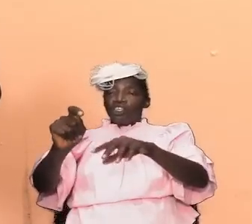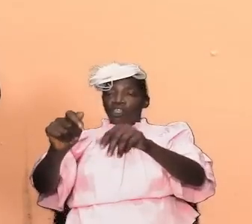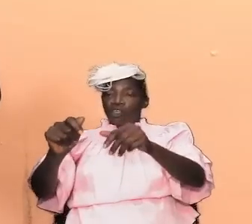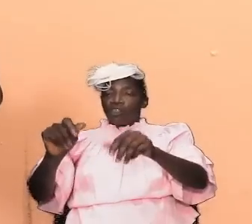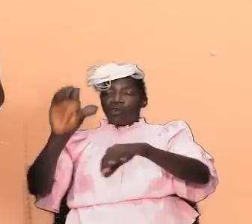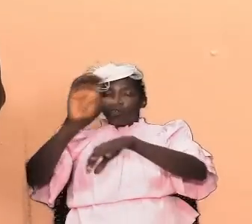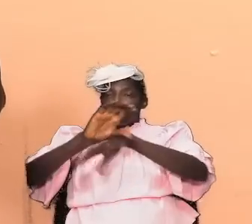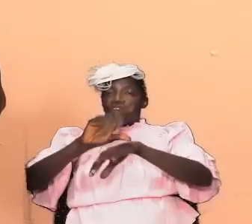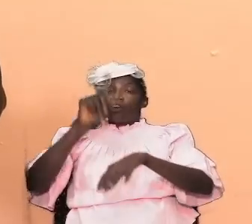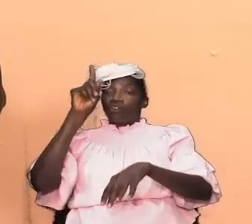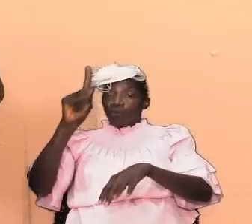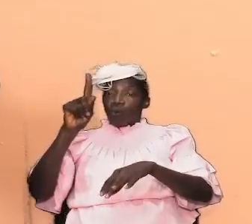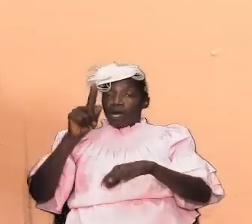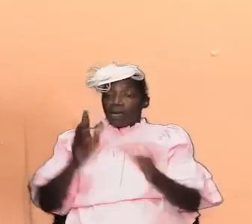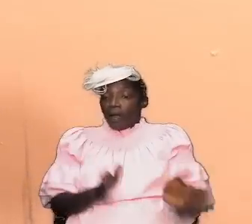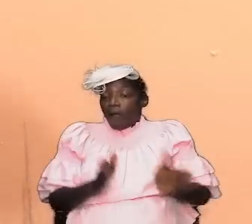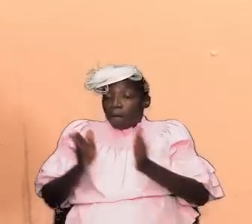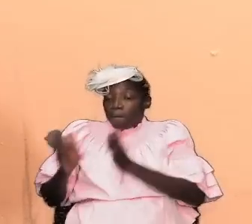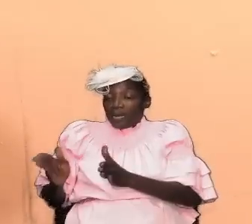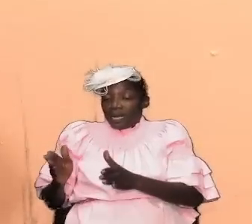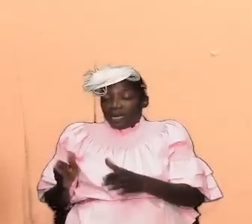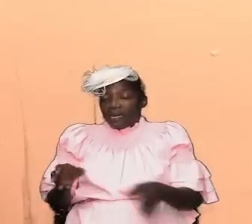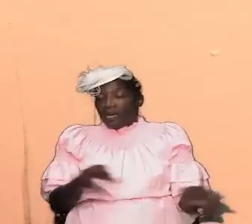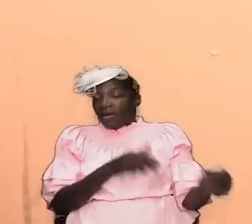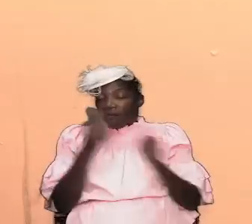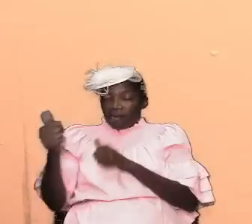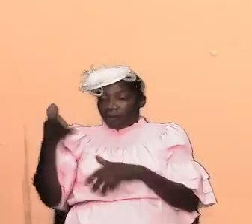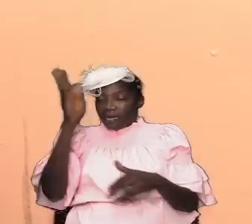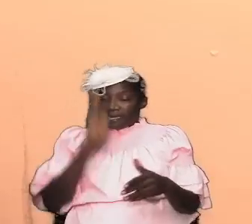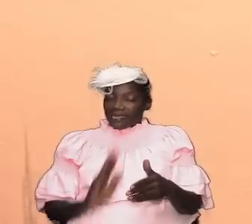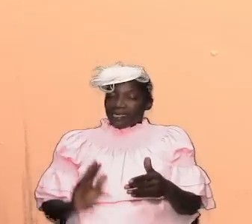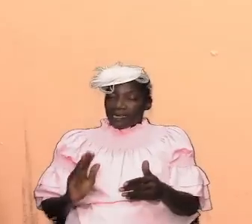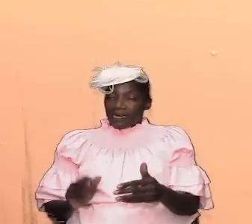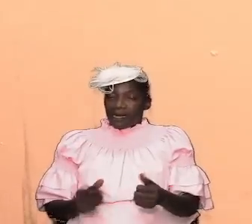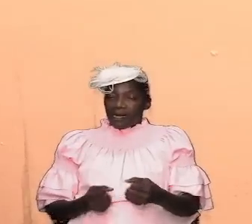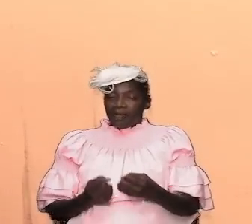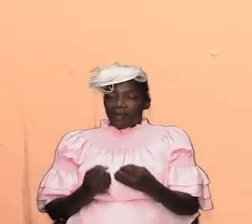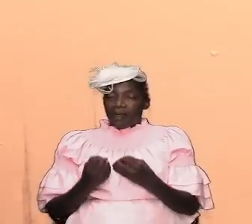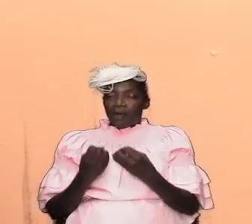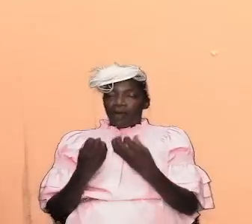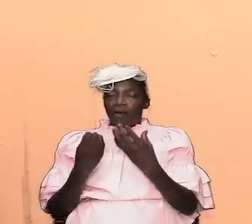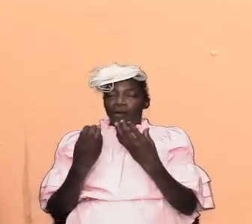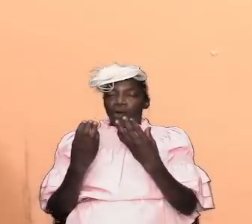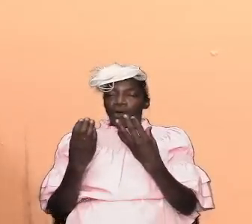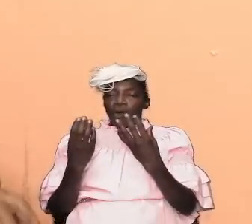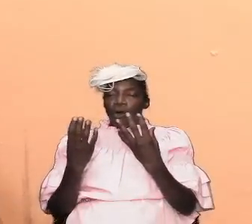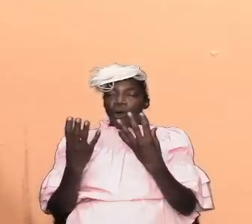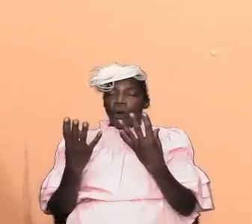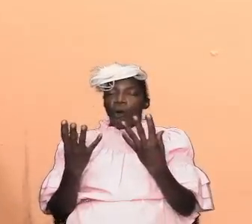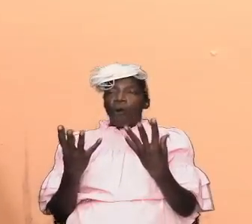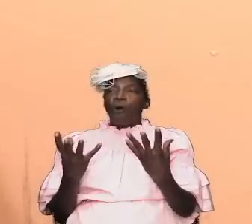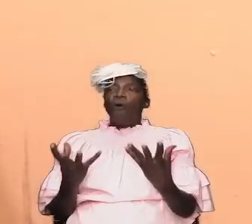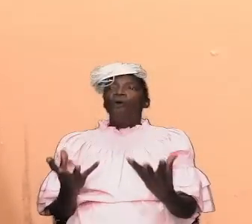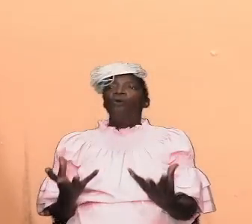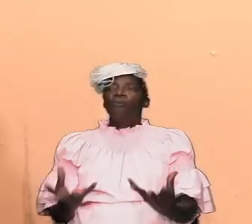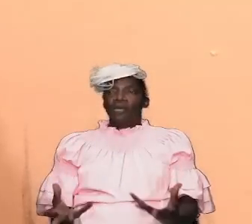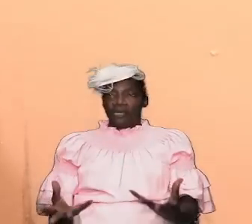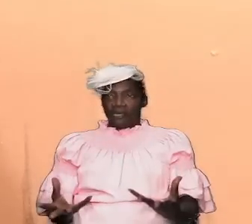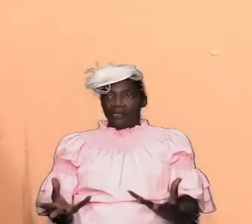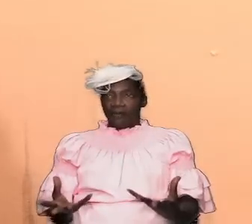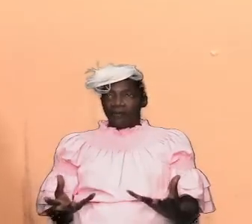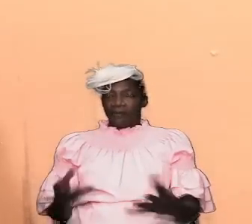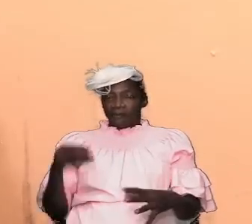almighty god being unfolded and we are today in the part of the plan